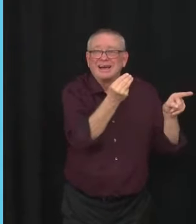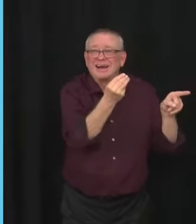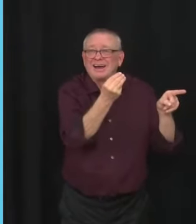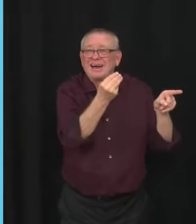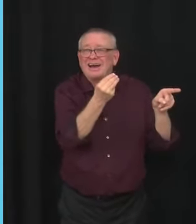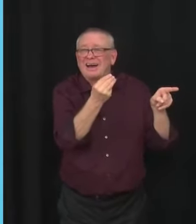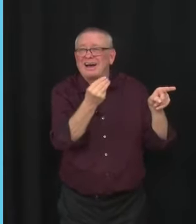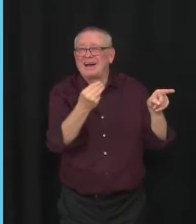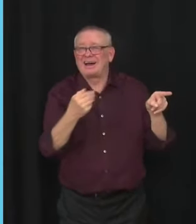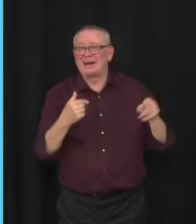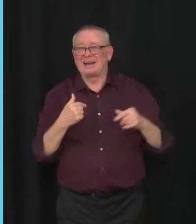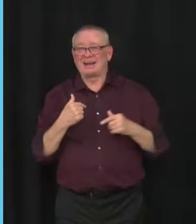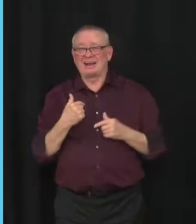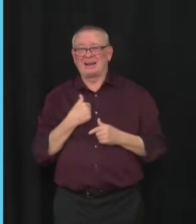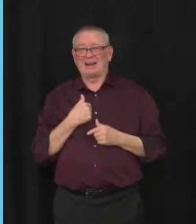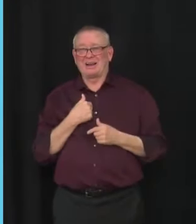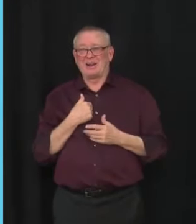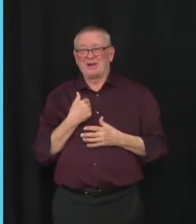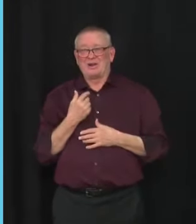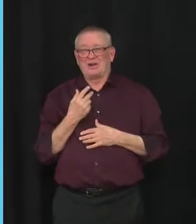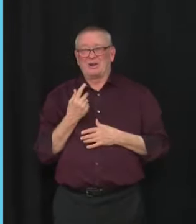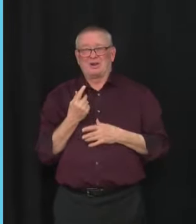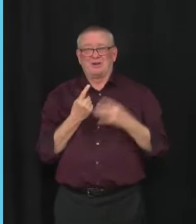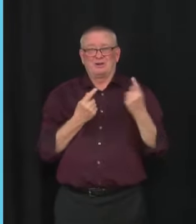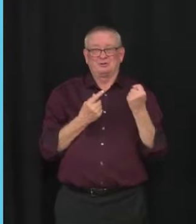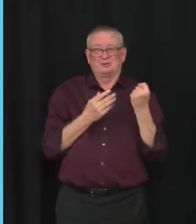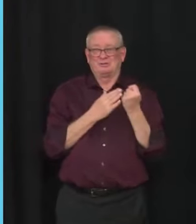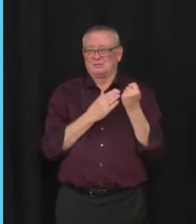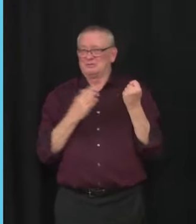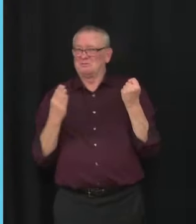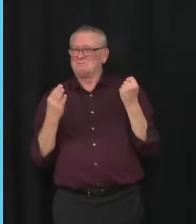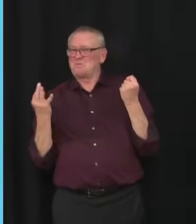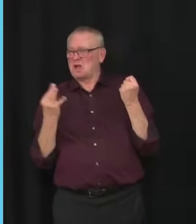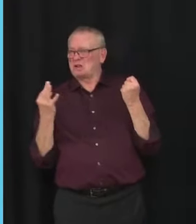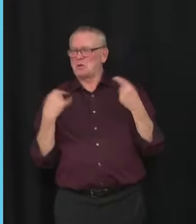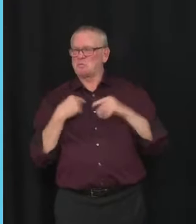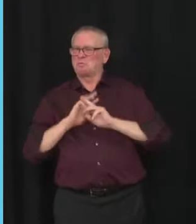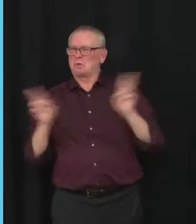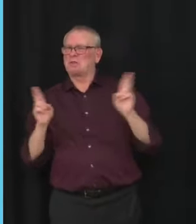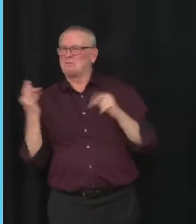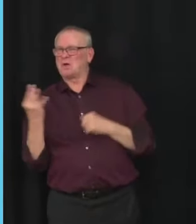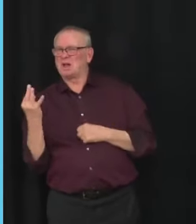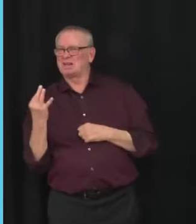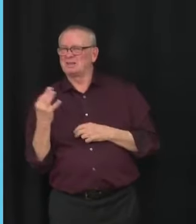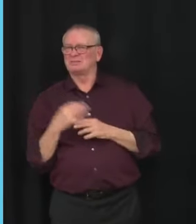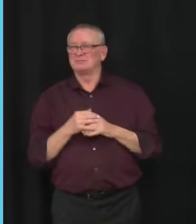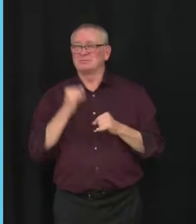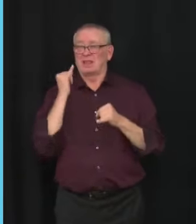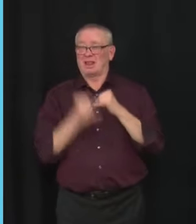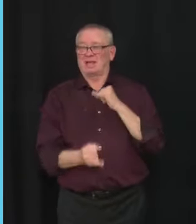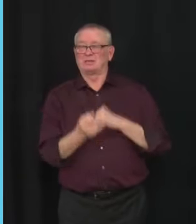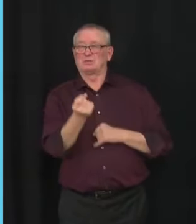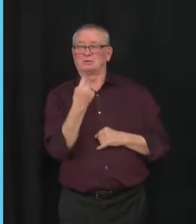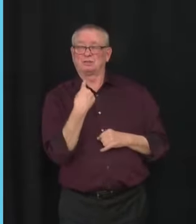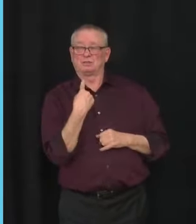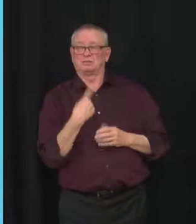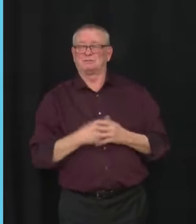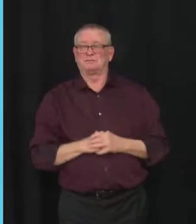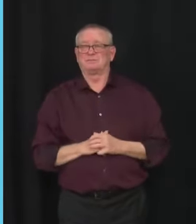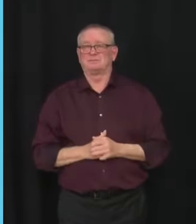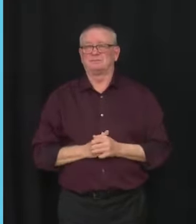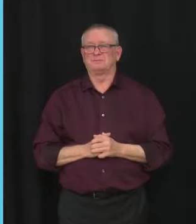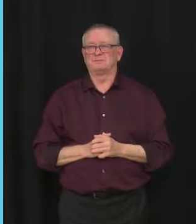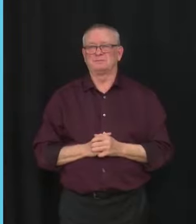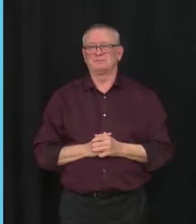getting them into arms. Thanks, Minister. And Quinn, did you have a follow-up to wrap things up for us today? I do. If we have 50